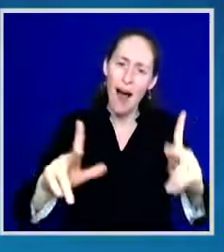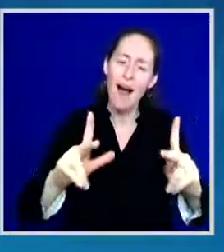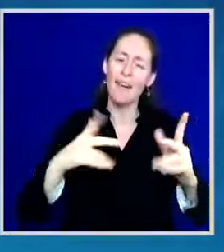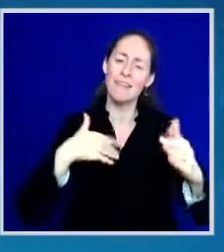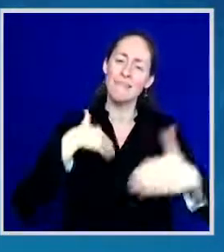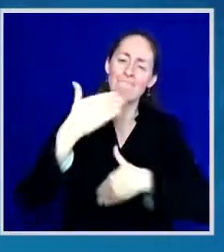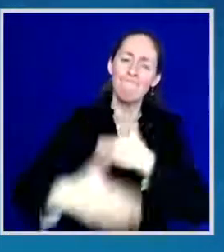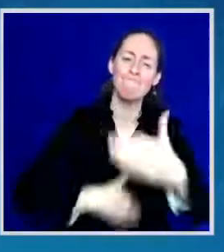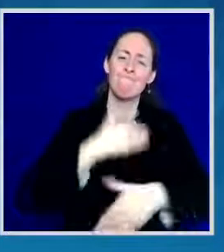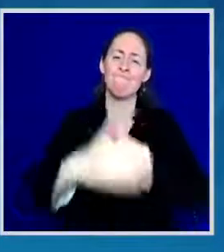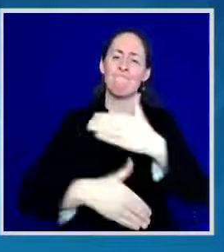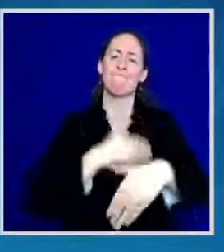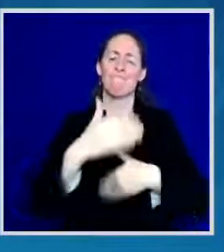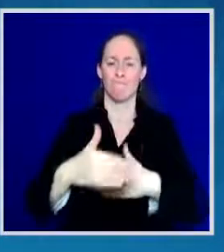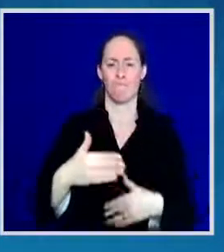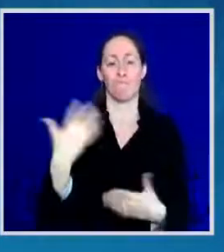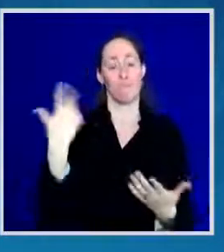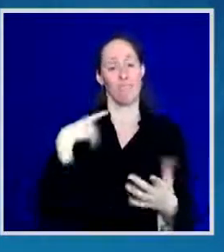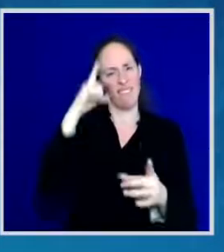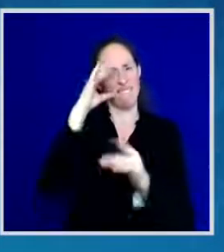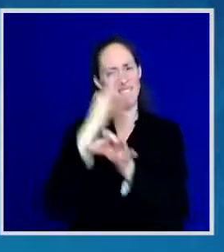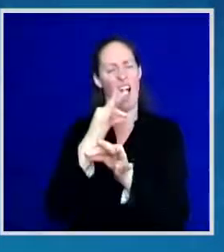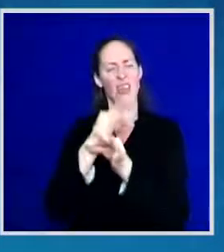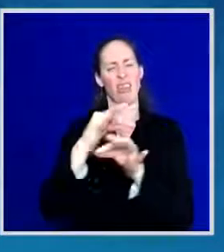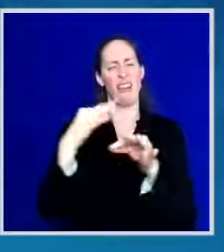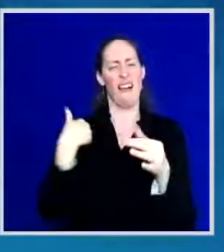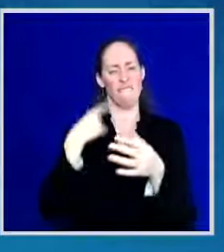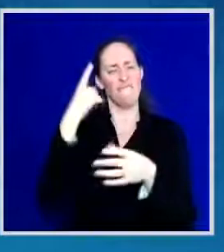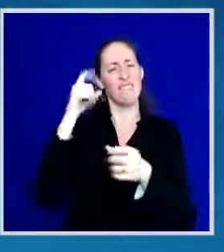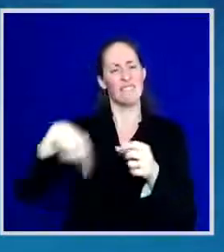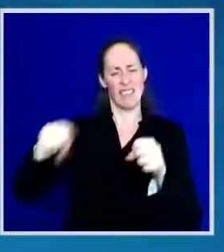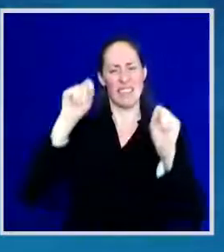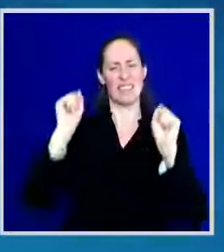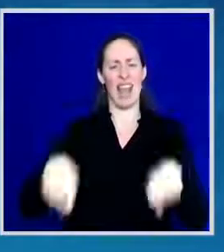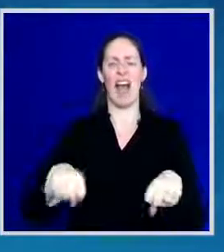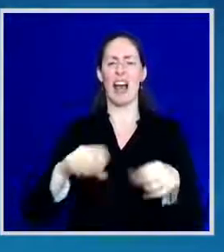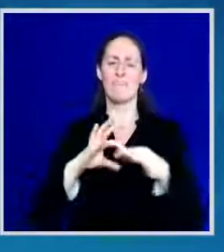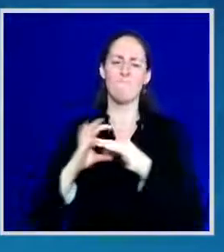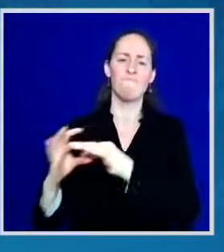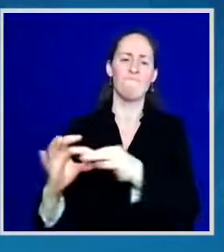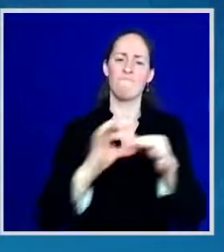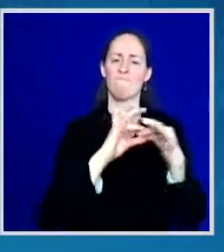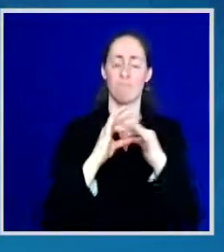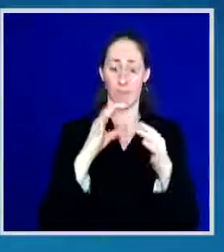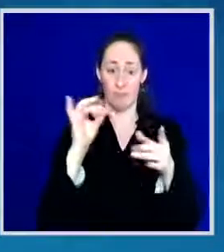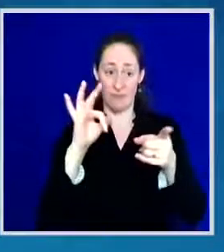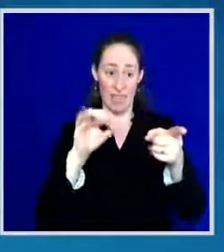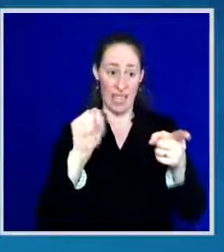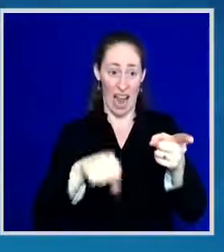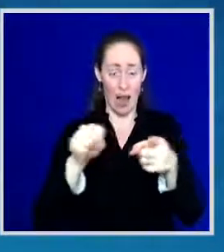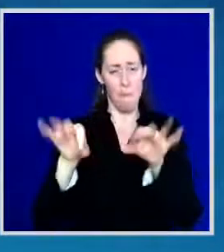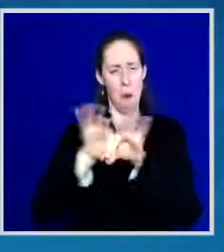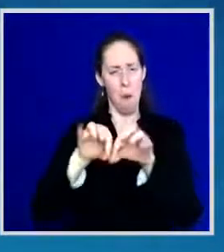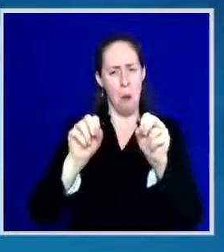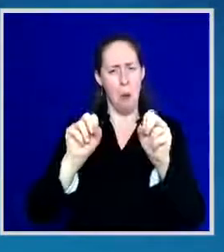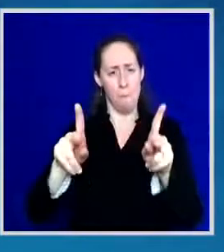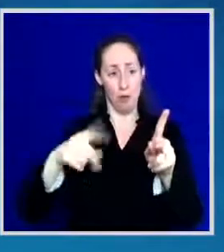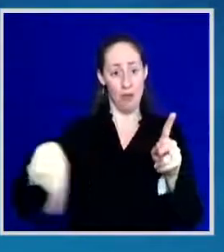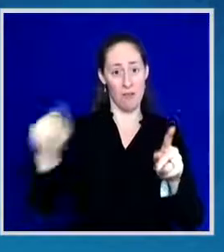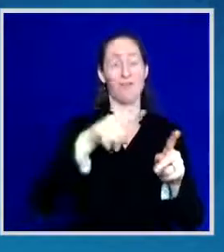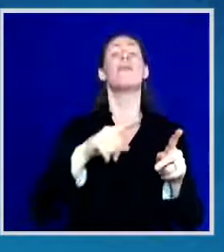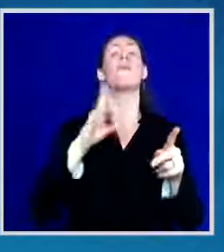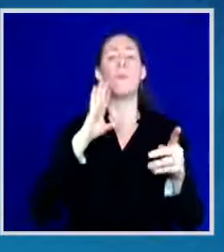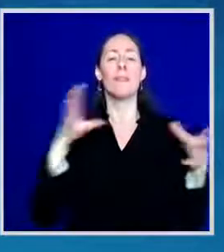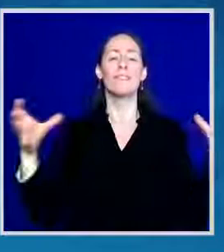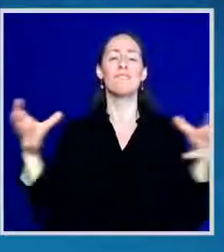that the American people, when given the opportunity, would come together and would